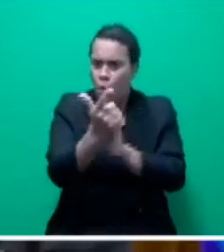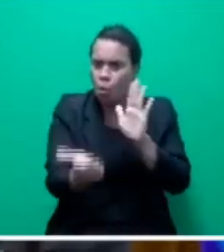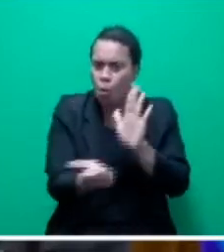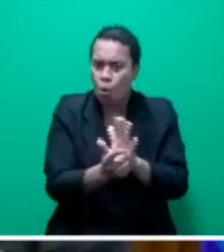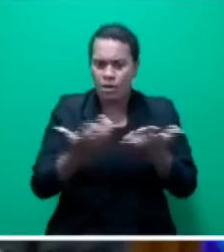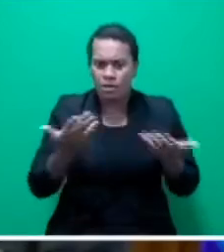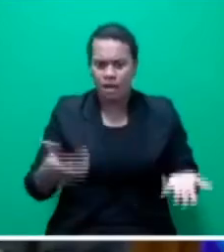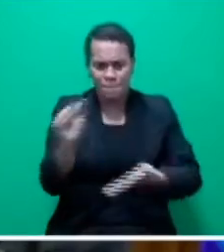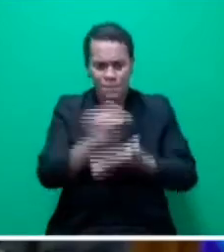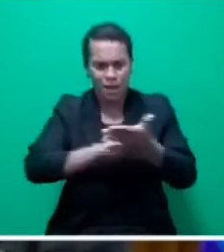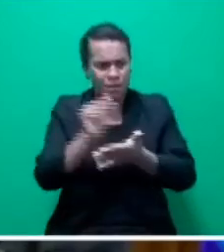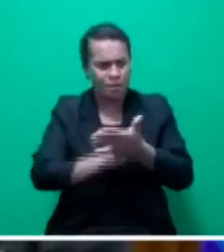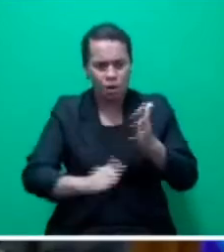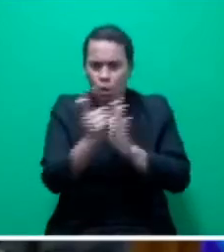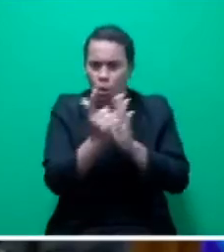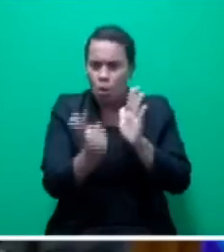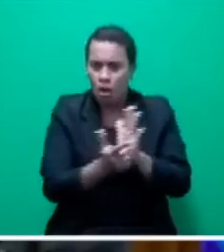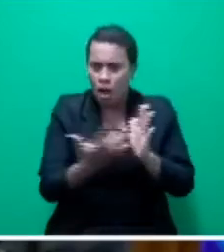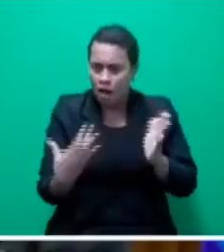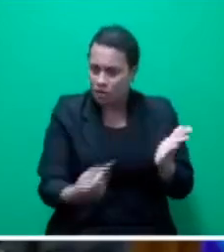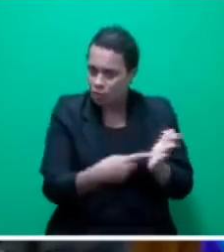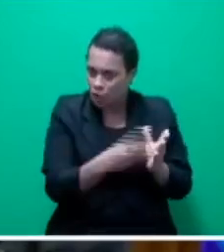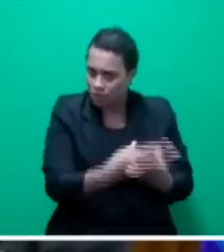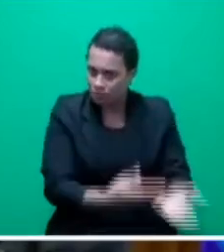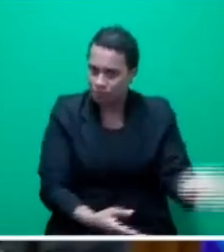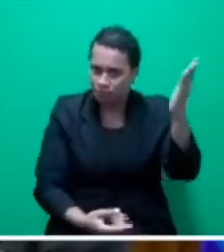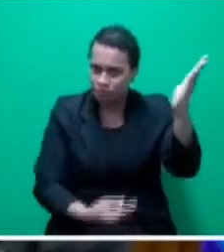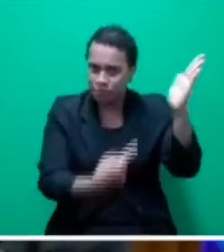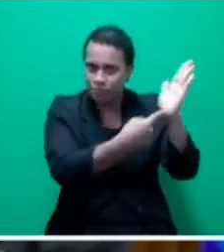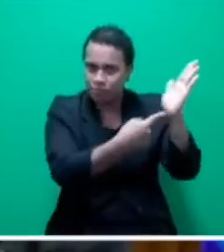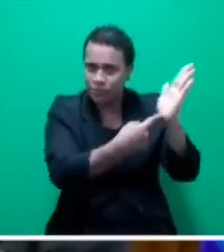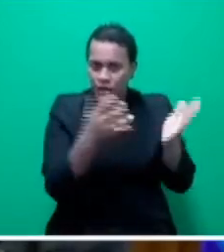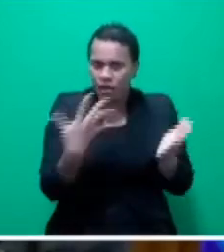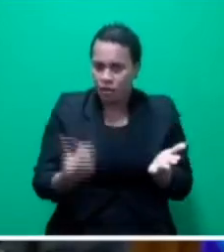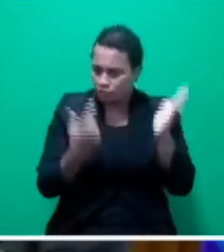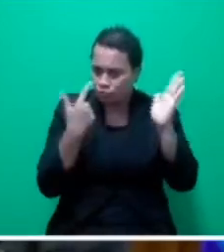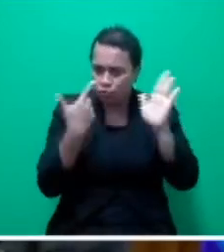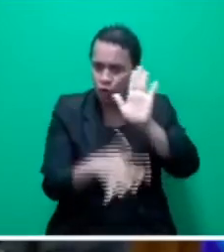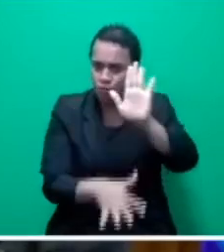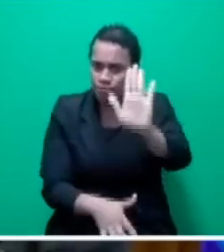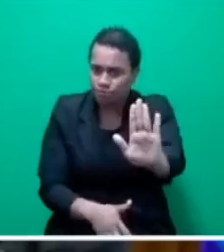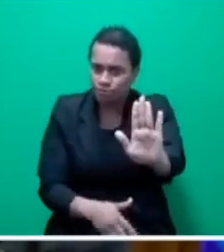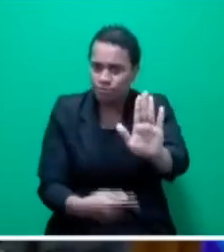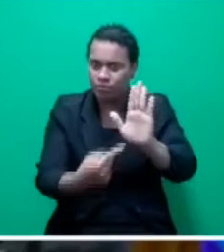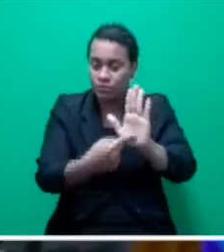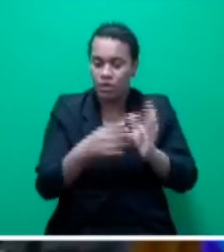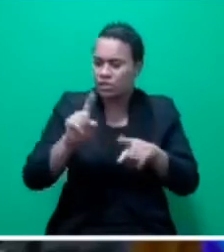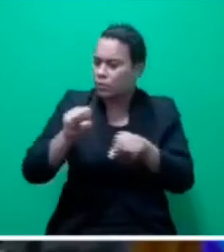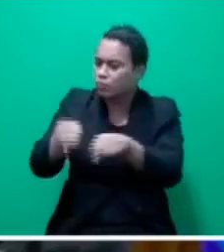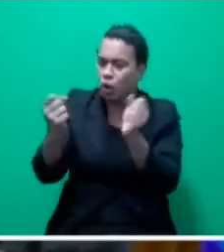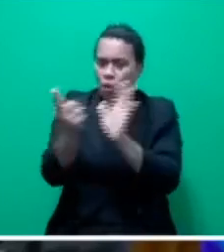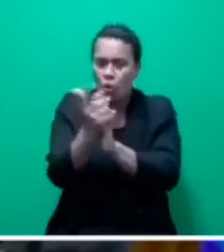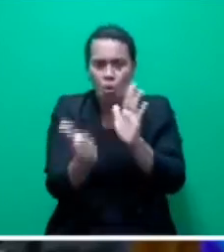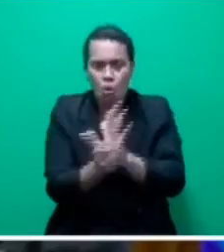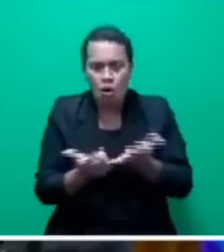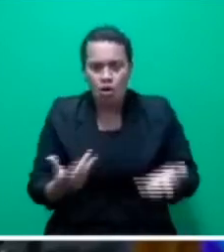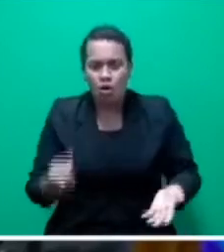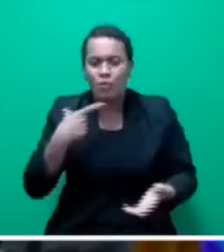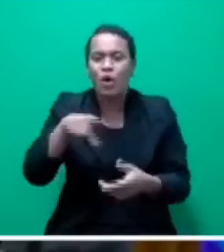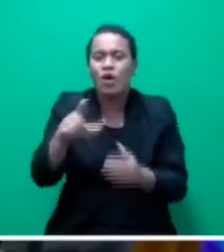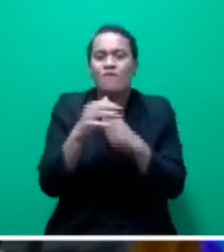this is the document that clearly proves this abuse. It describes Corvus as a friend of the Fiji government.